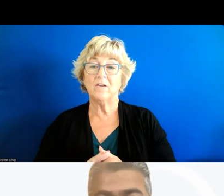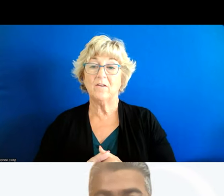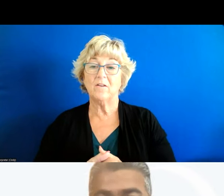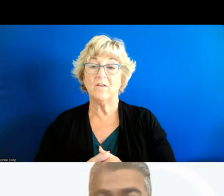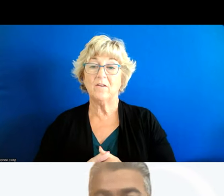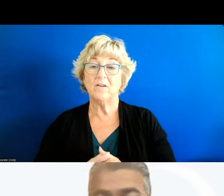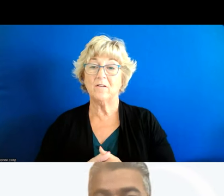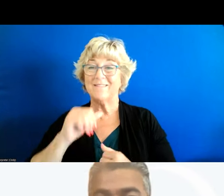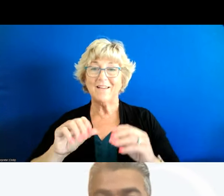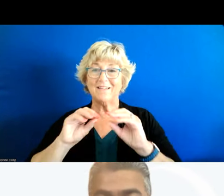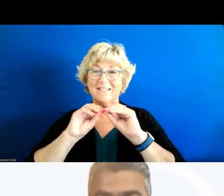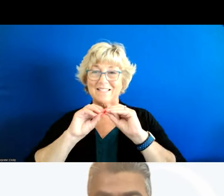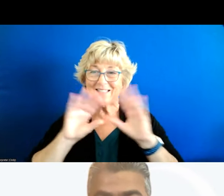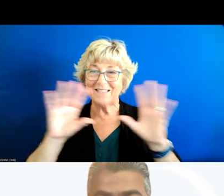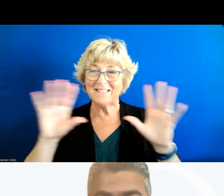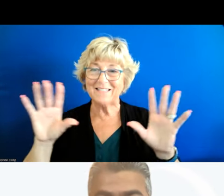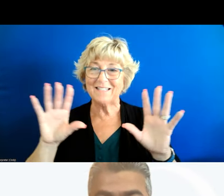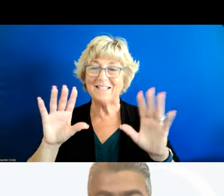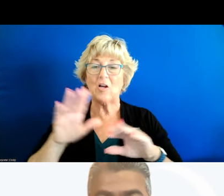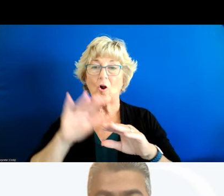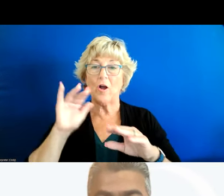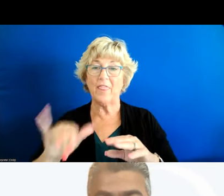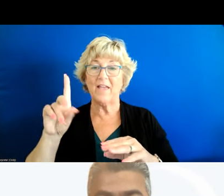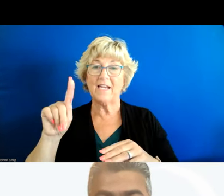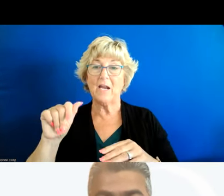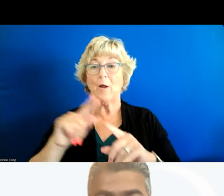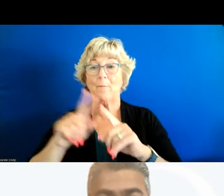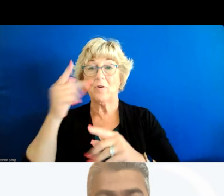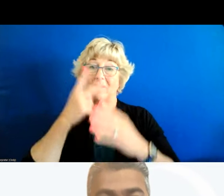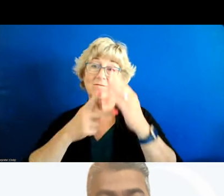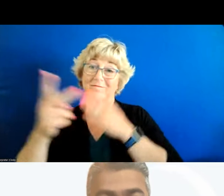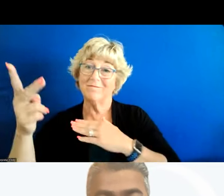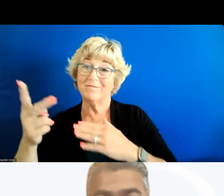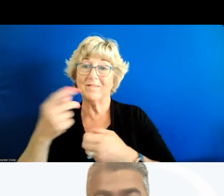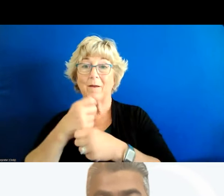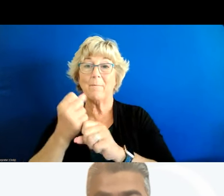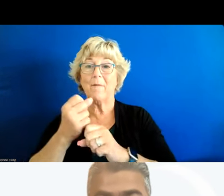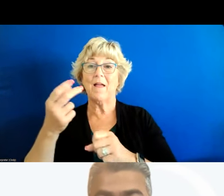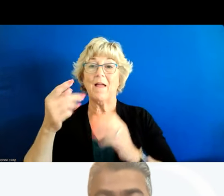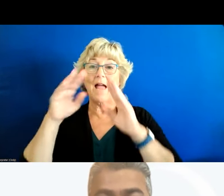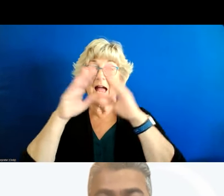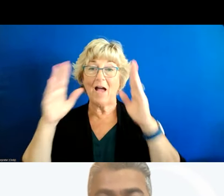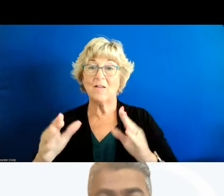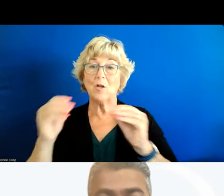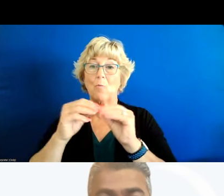this data but those are the types of interventions that one could foresee in making housing more affordable